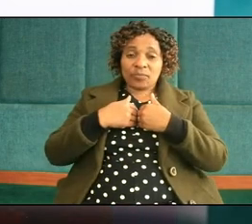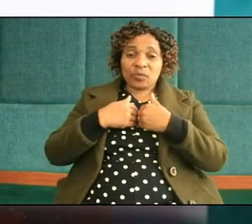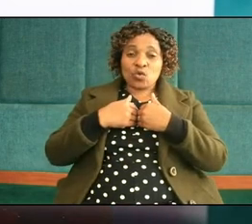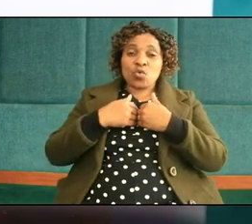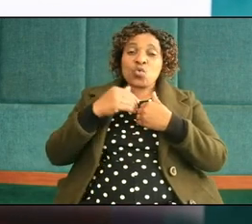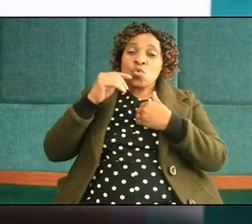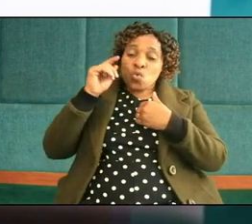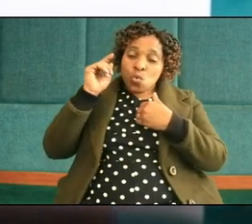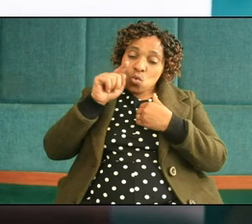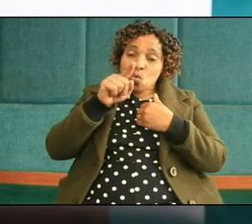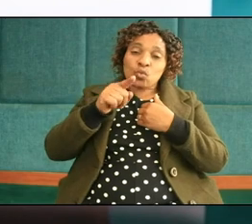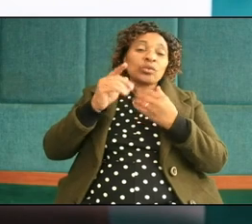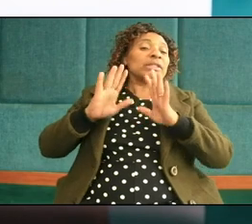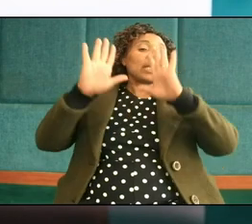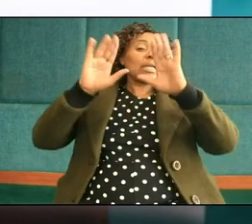surrender yourself to God